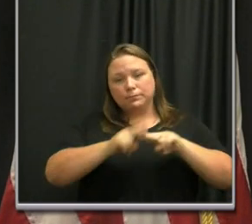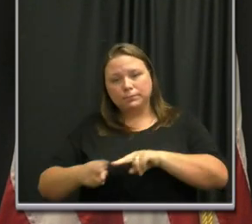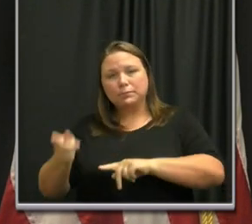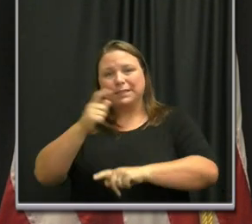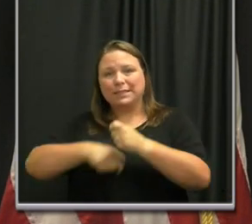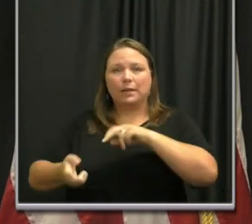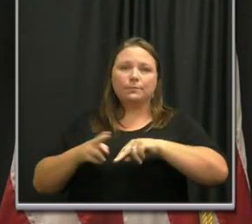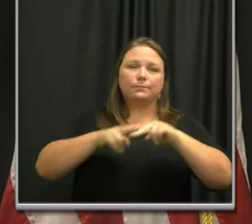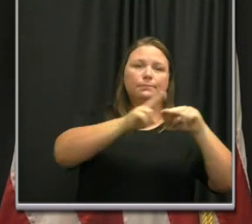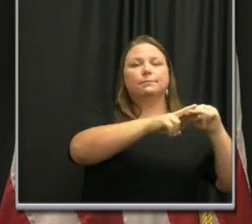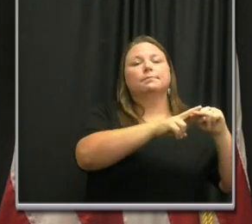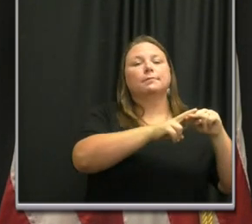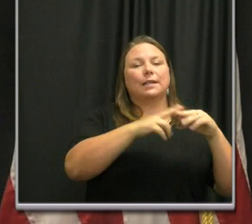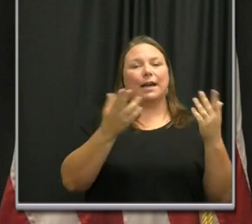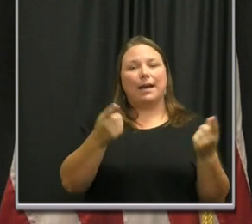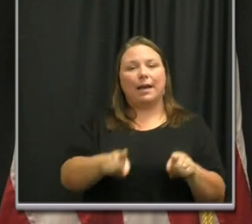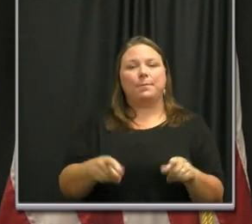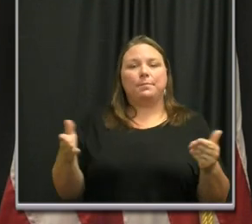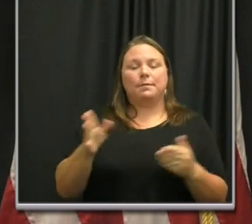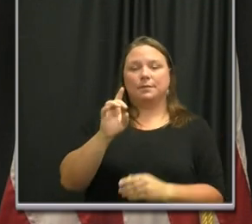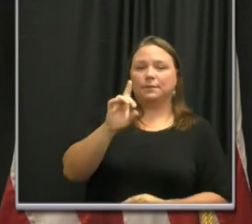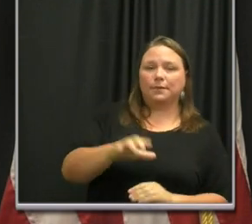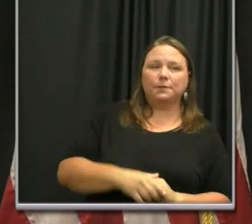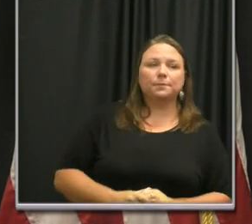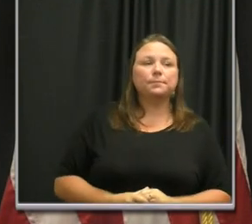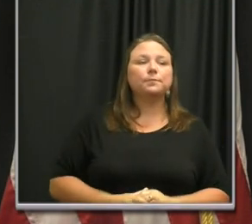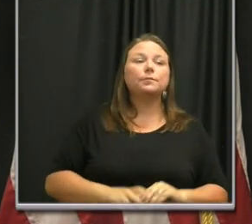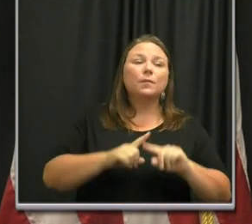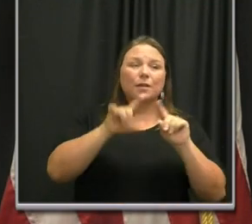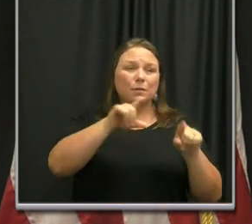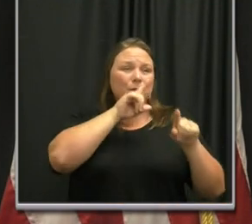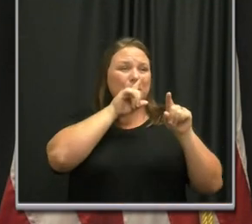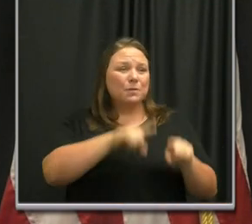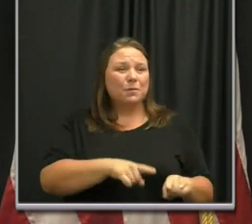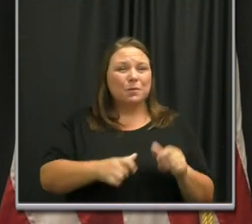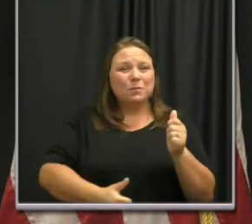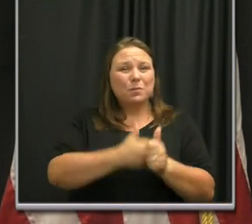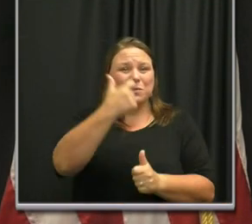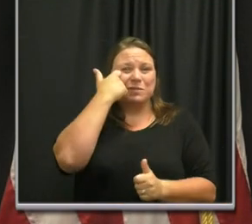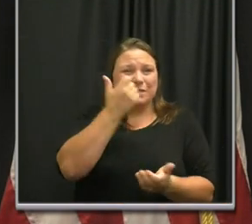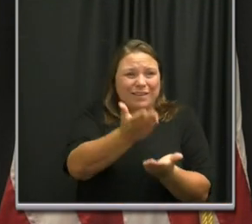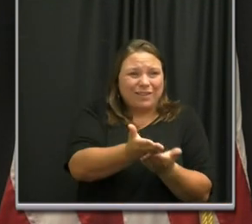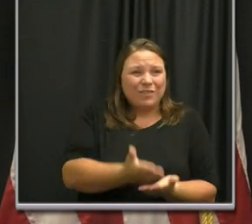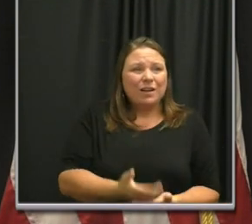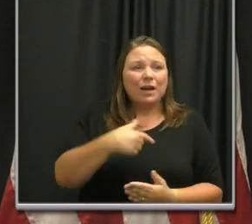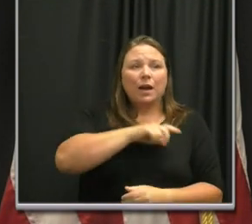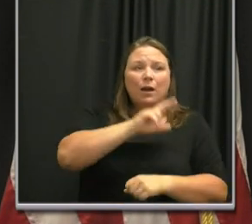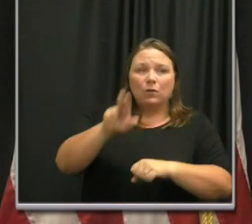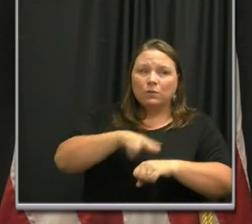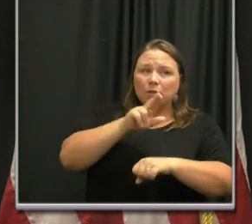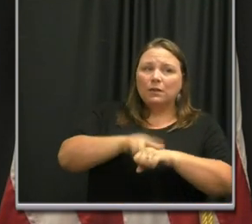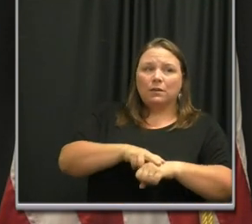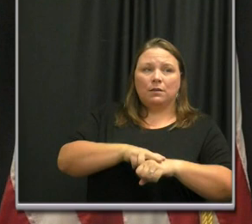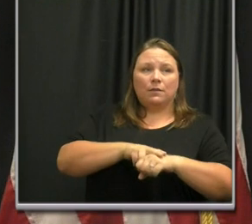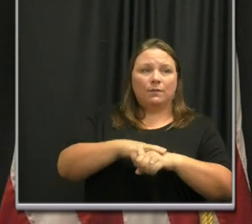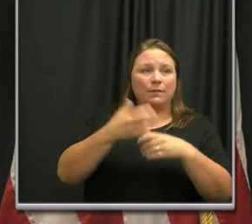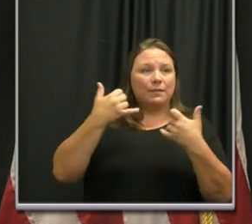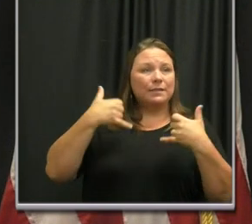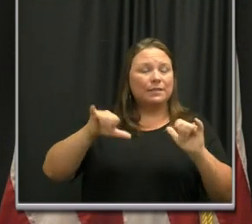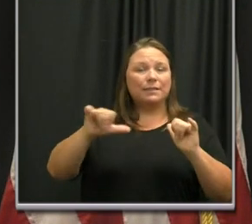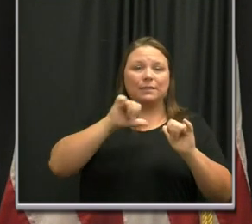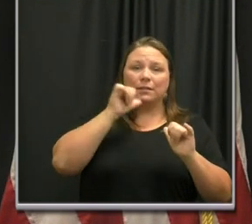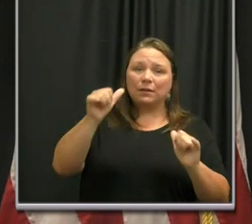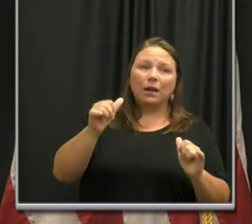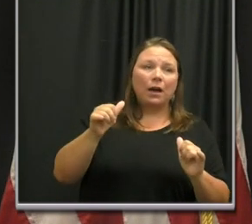cases and hospitalizations and deaths. But this report is the latest evidence that our nation isn't providing